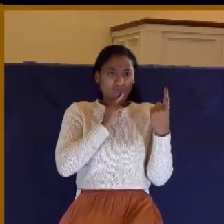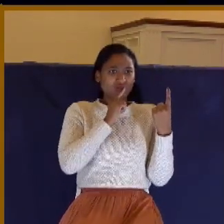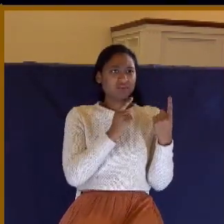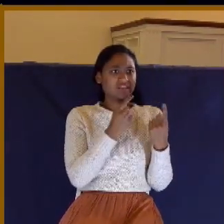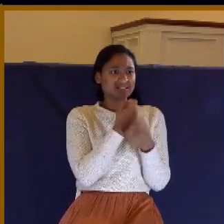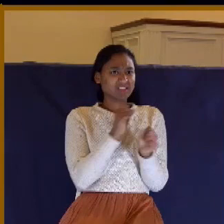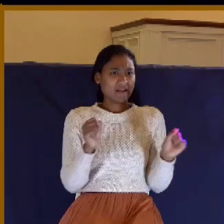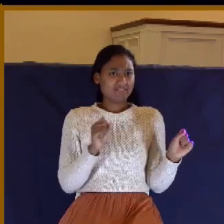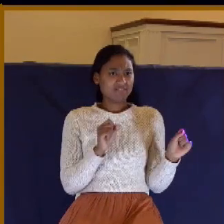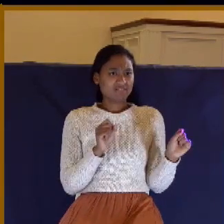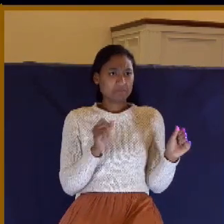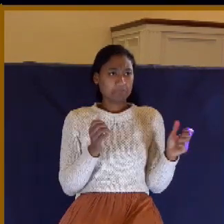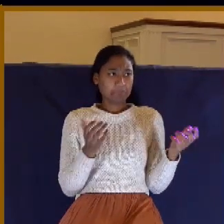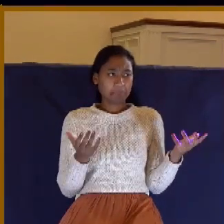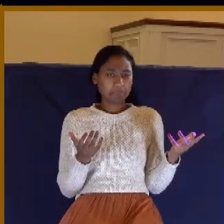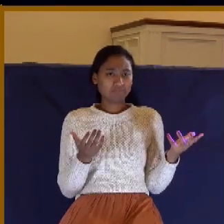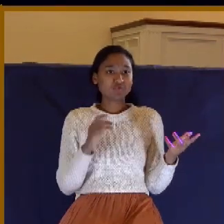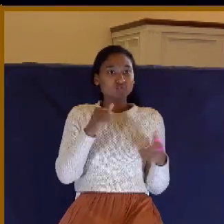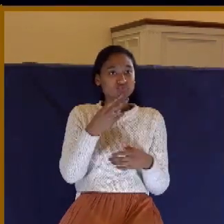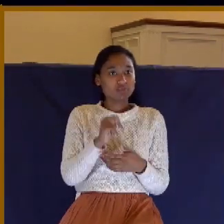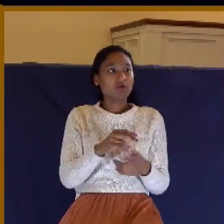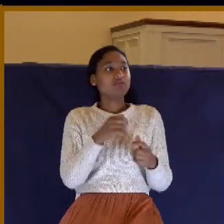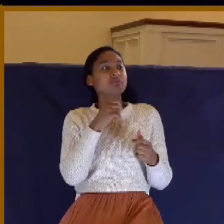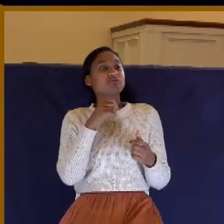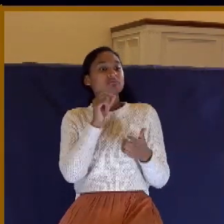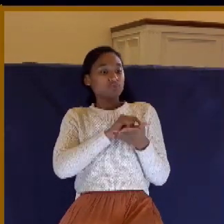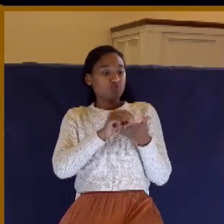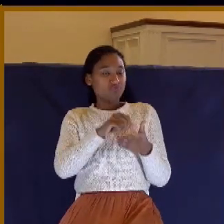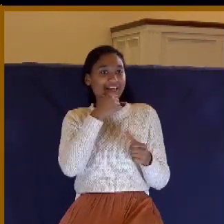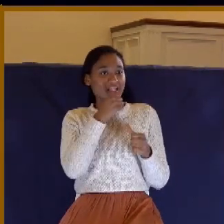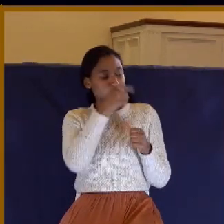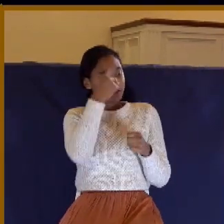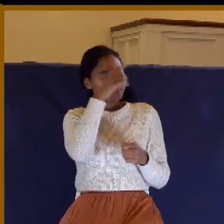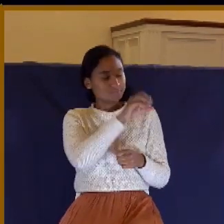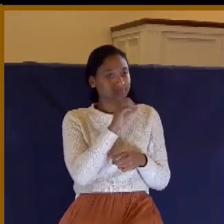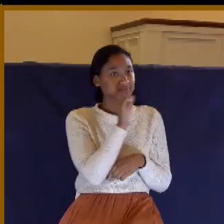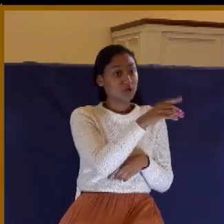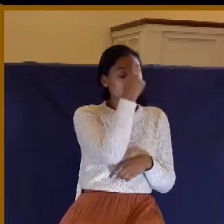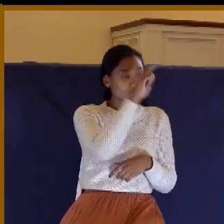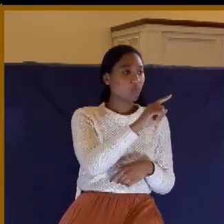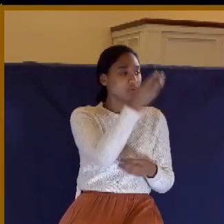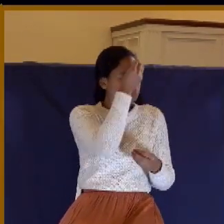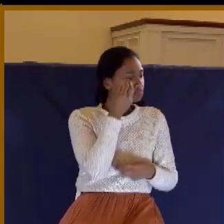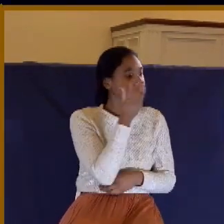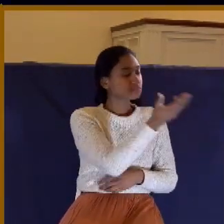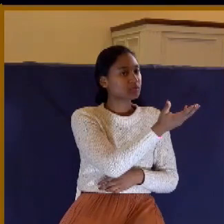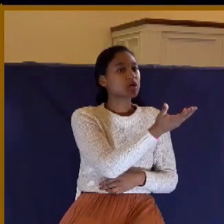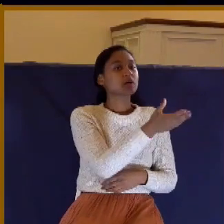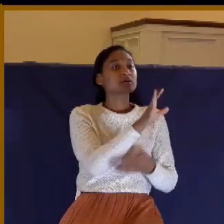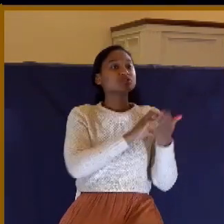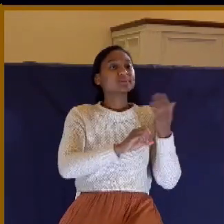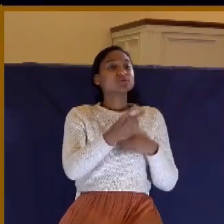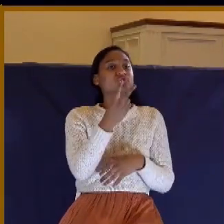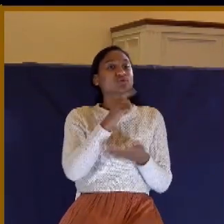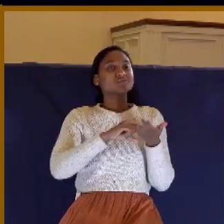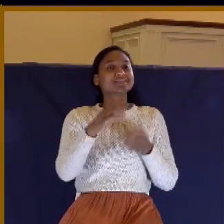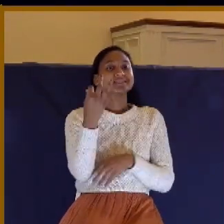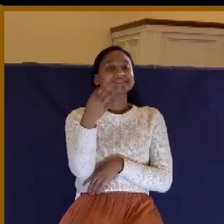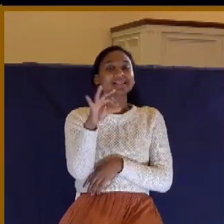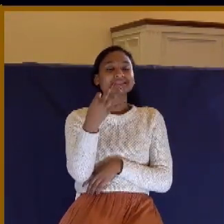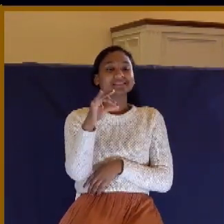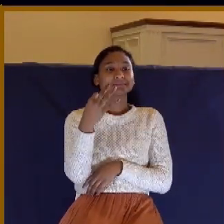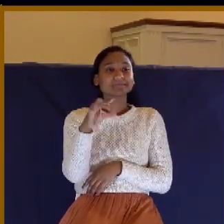real thing. And John writes to let them know. Look at 1 John chapter 2. Look at verse number 19.